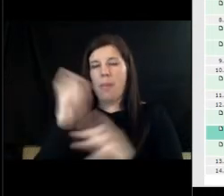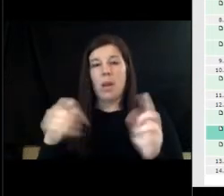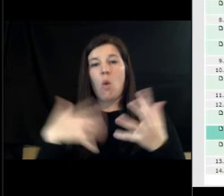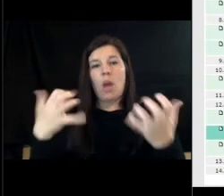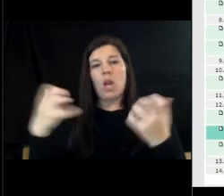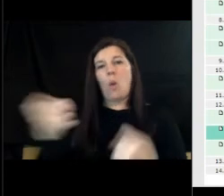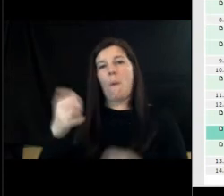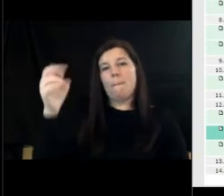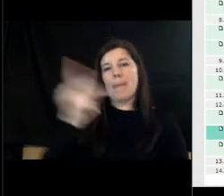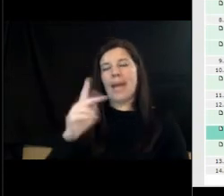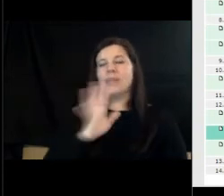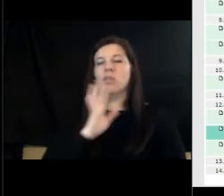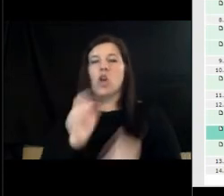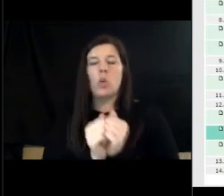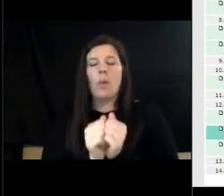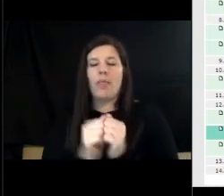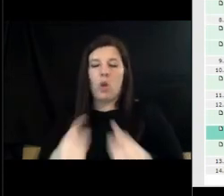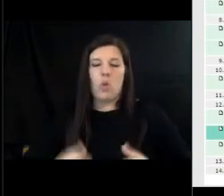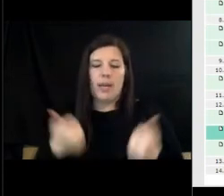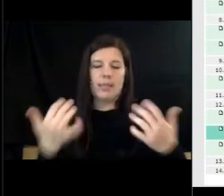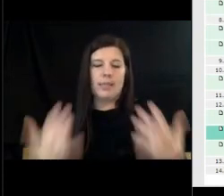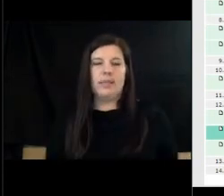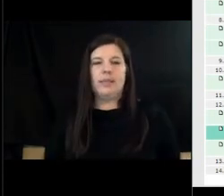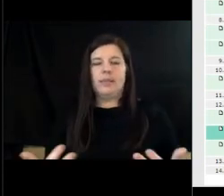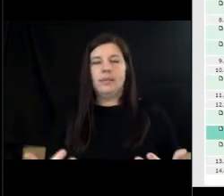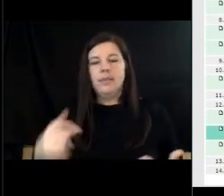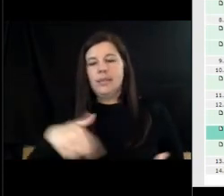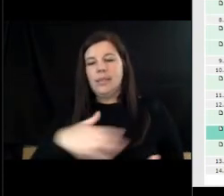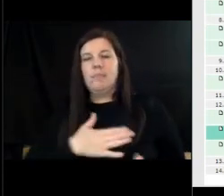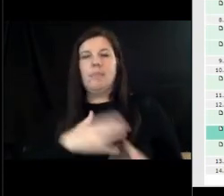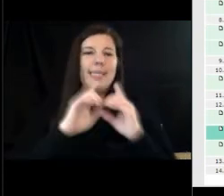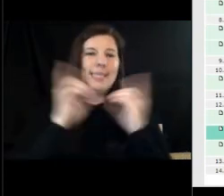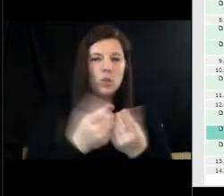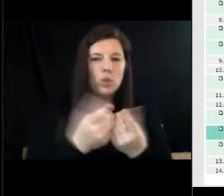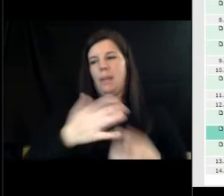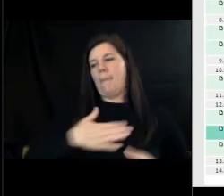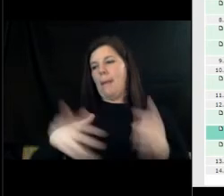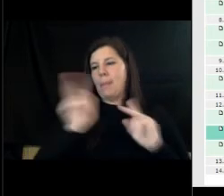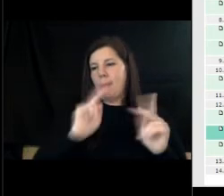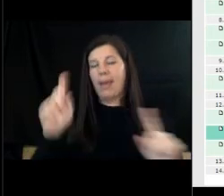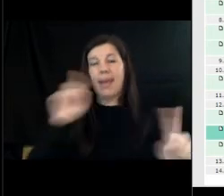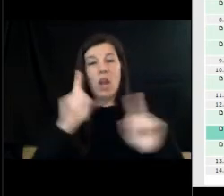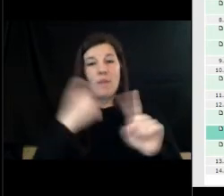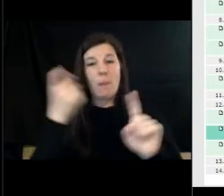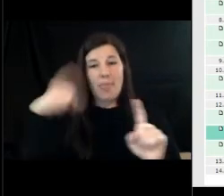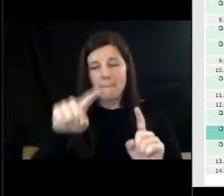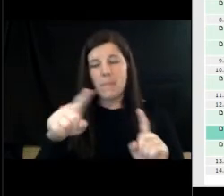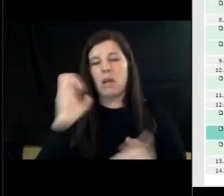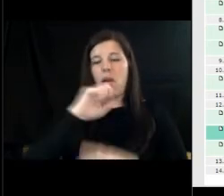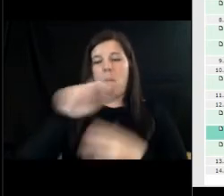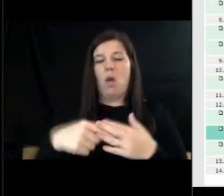talk to the residents because this is my district these are my constituents and hear from them um about this